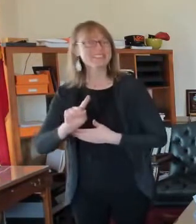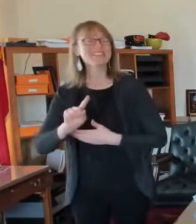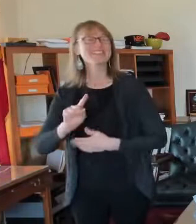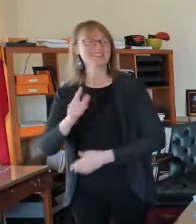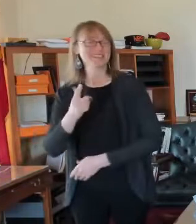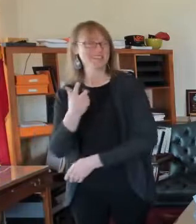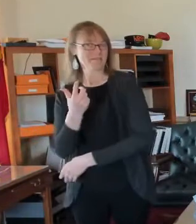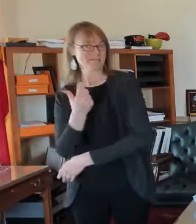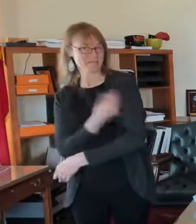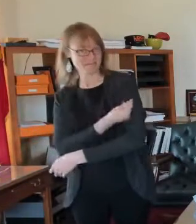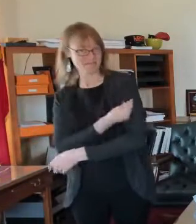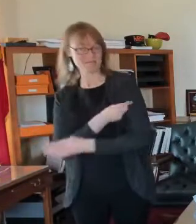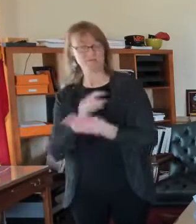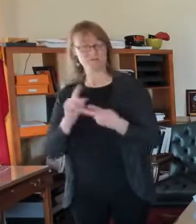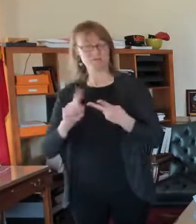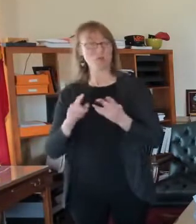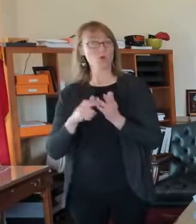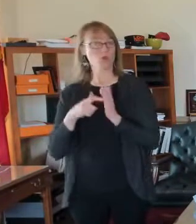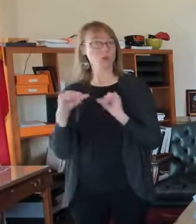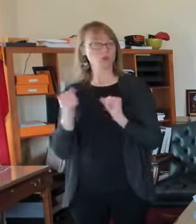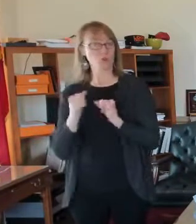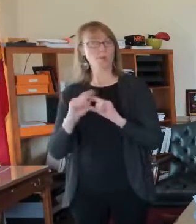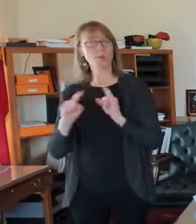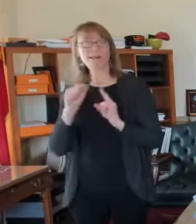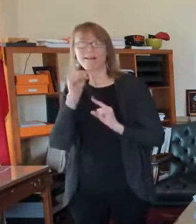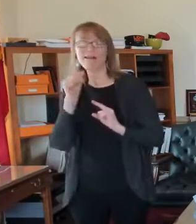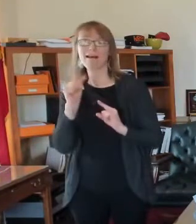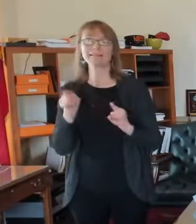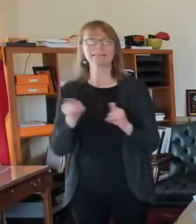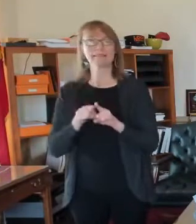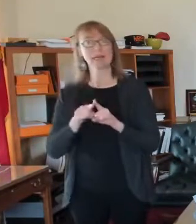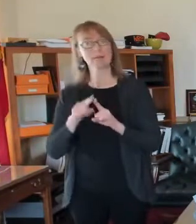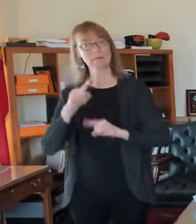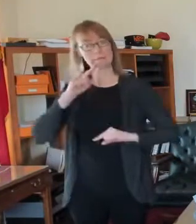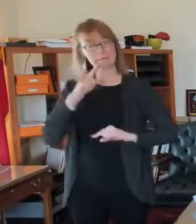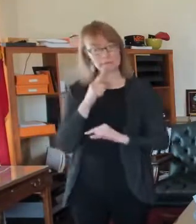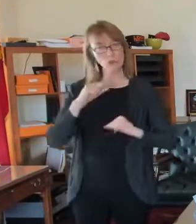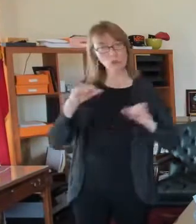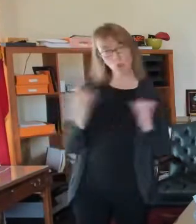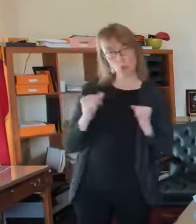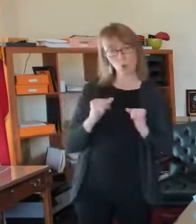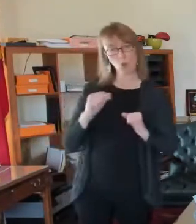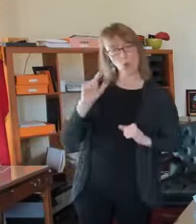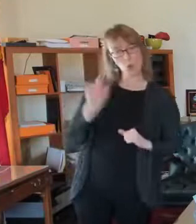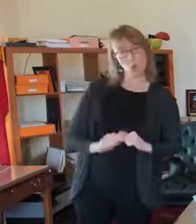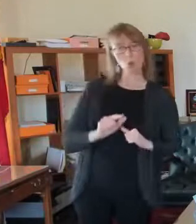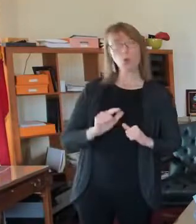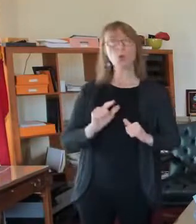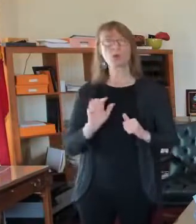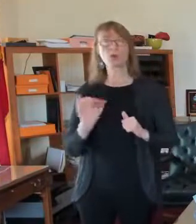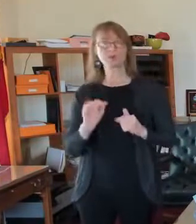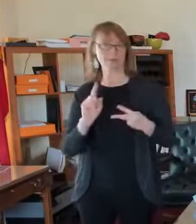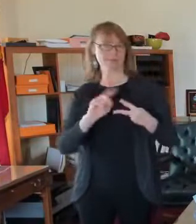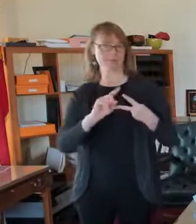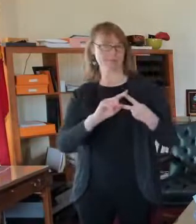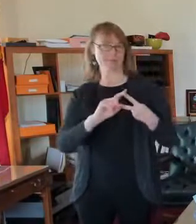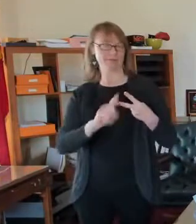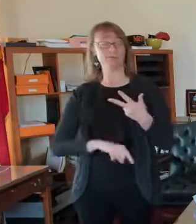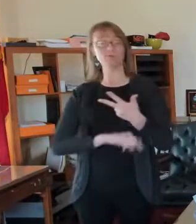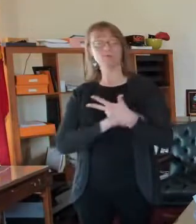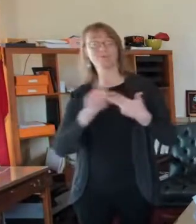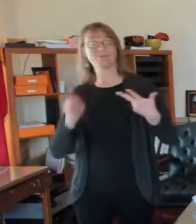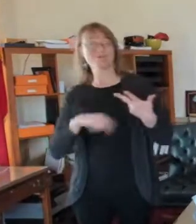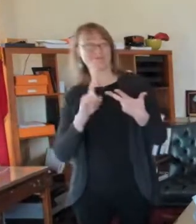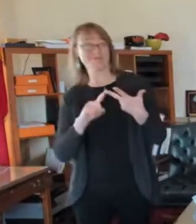as Pfizer. And then the Johnson and Johnson I'm told can be stored at sort of normal refrigerator